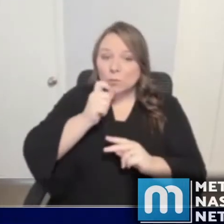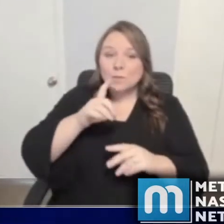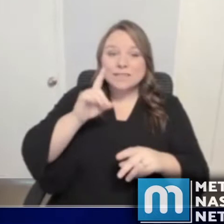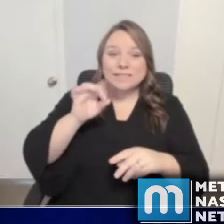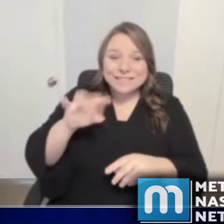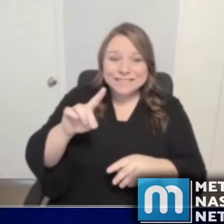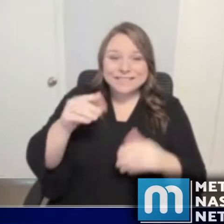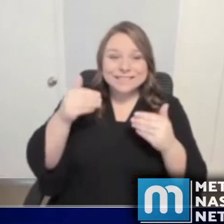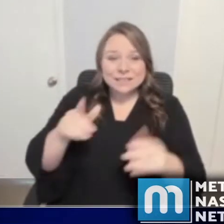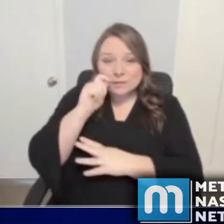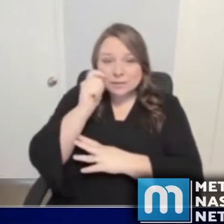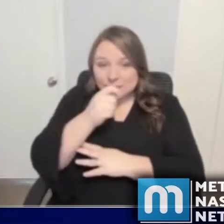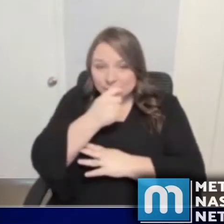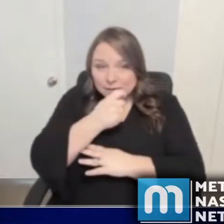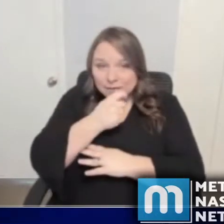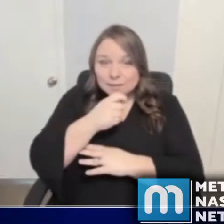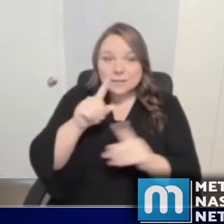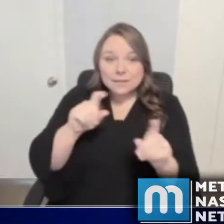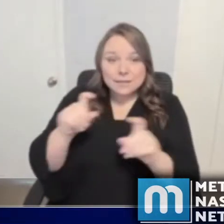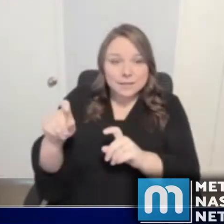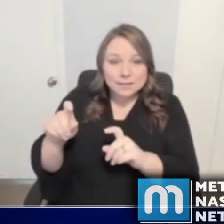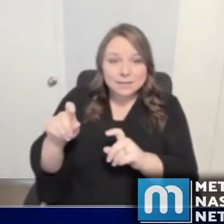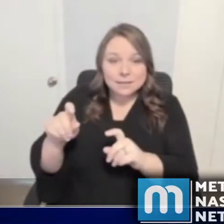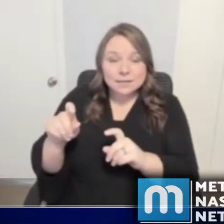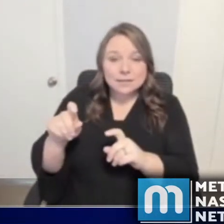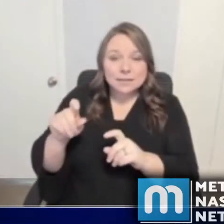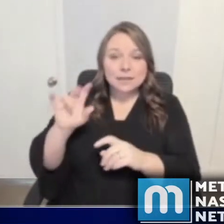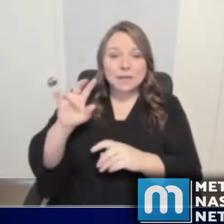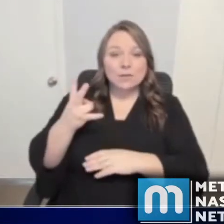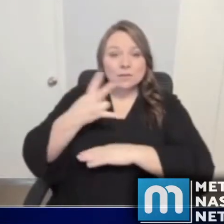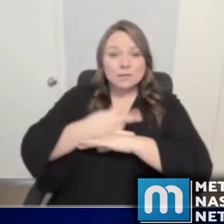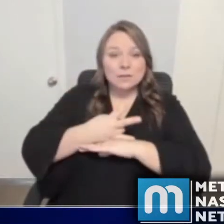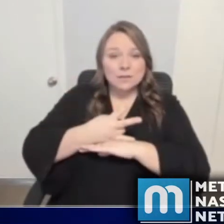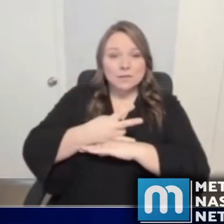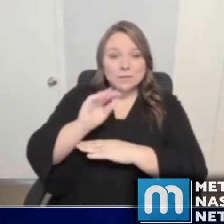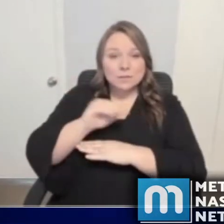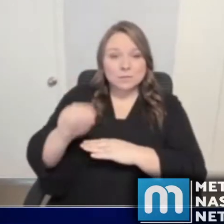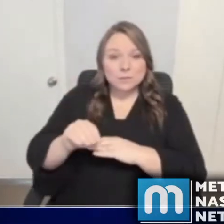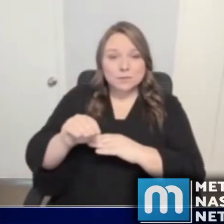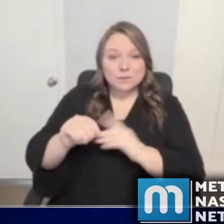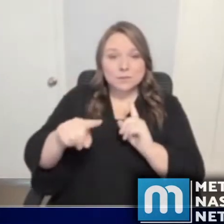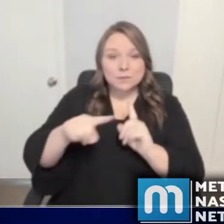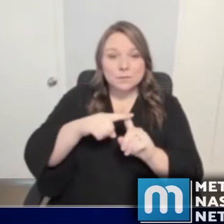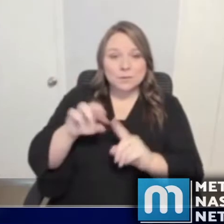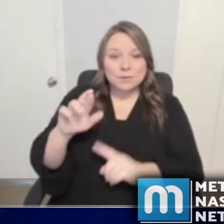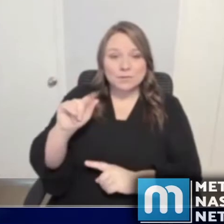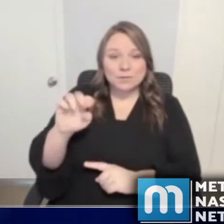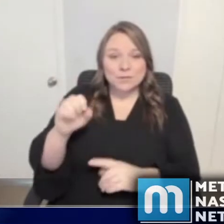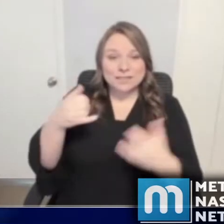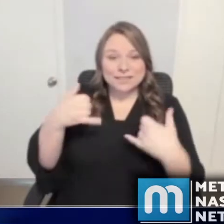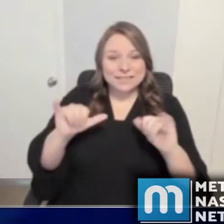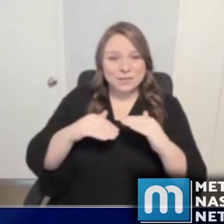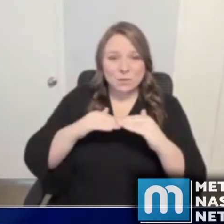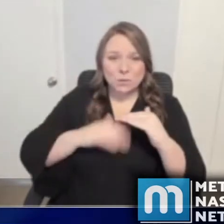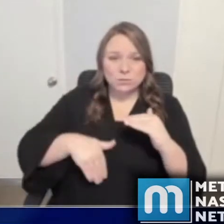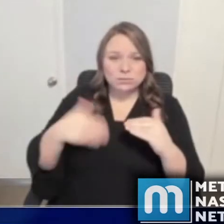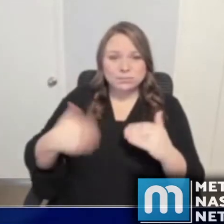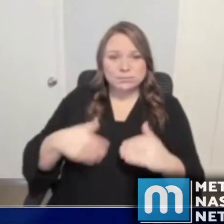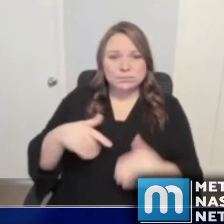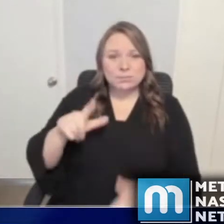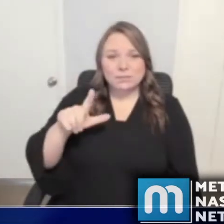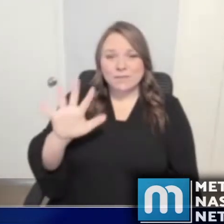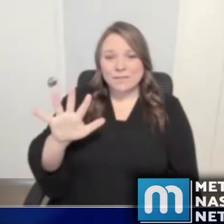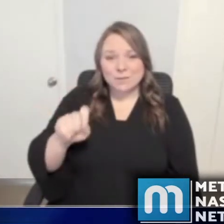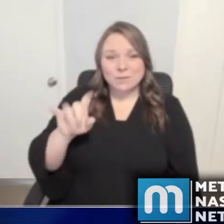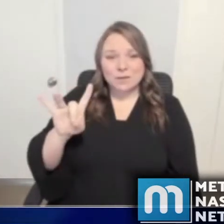this seven-day percent positive rate is still low at 5.8 percent. Rolling